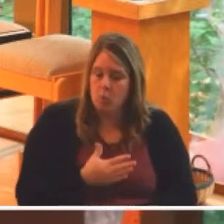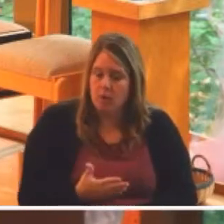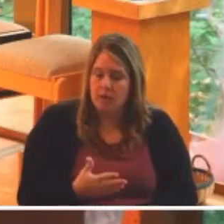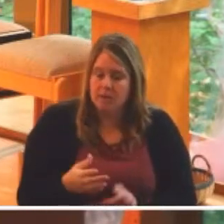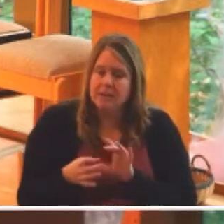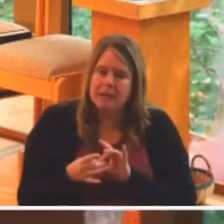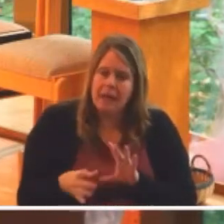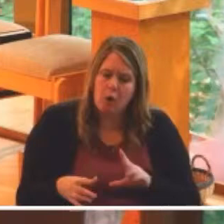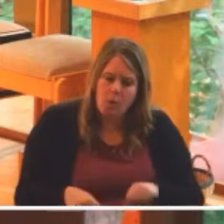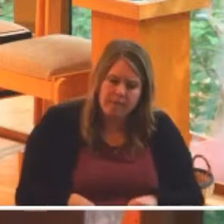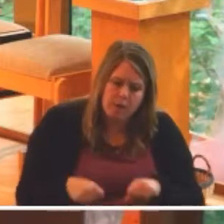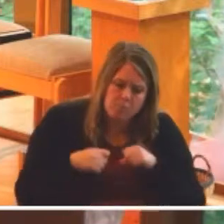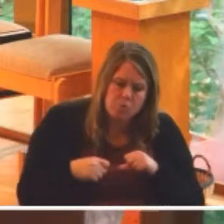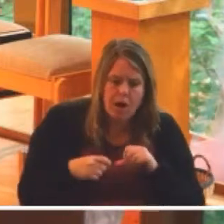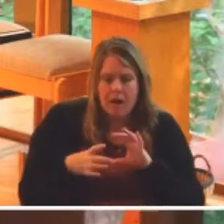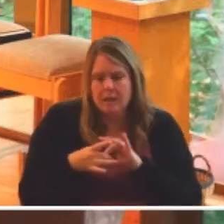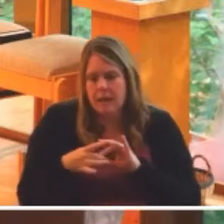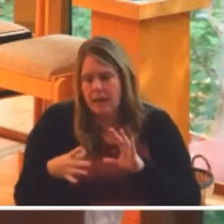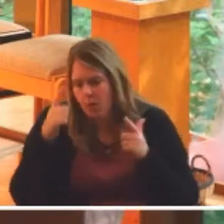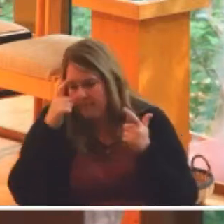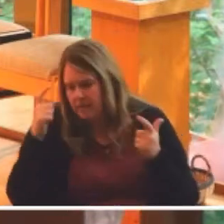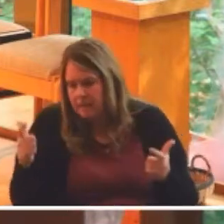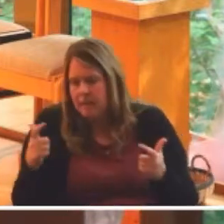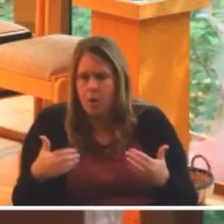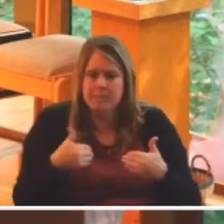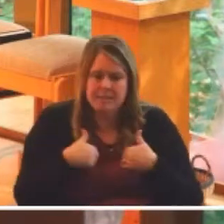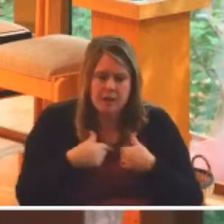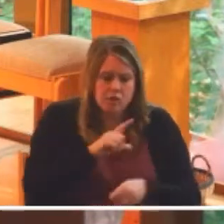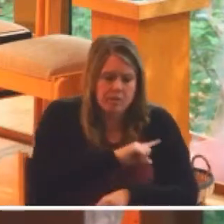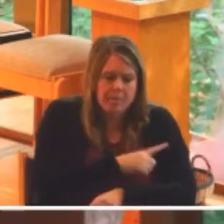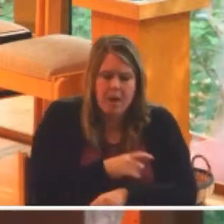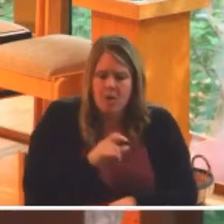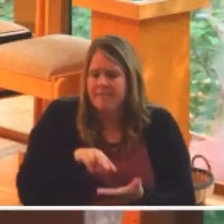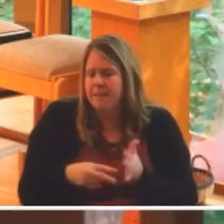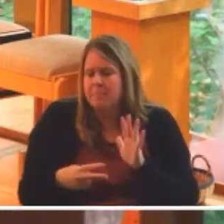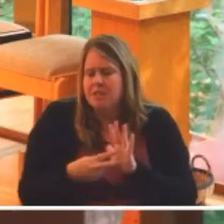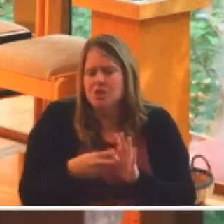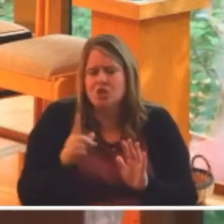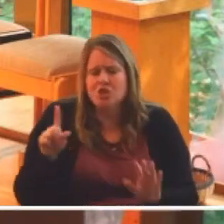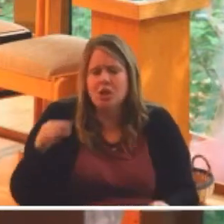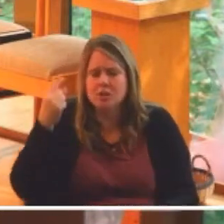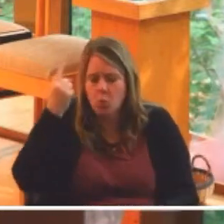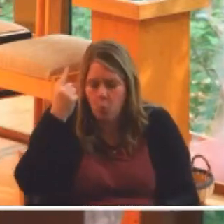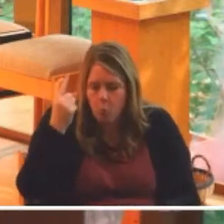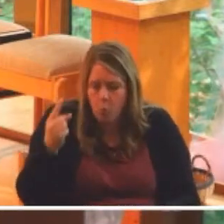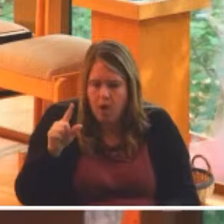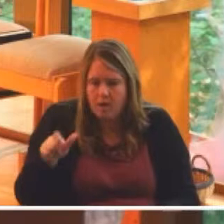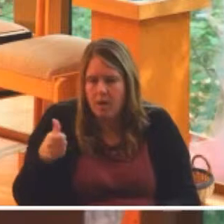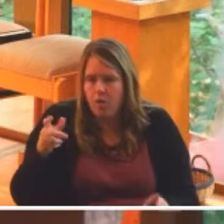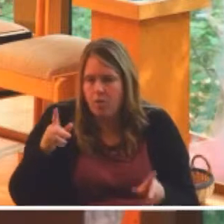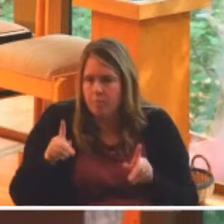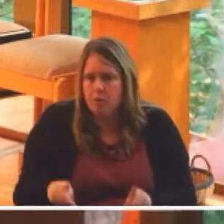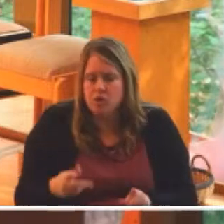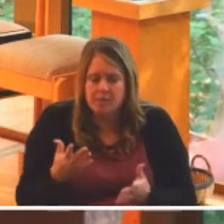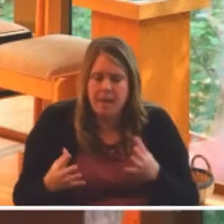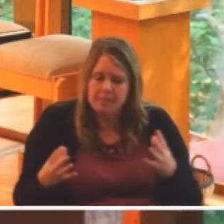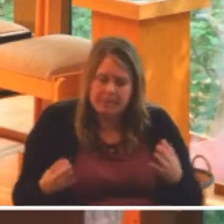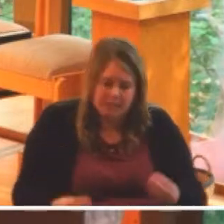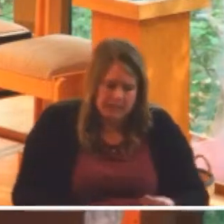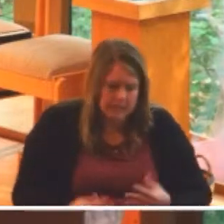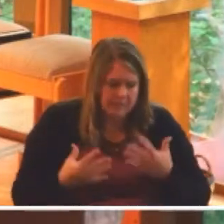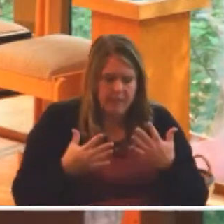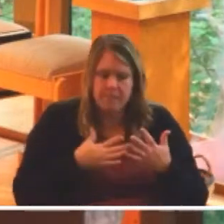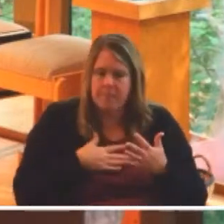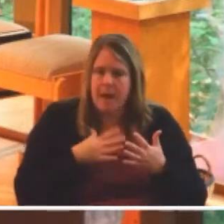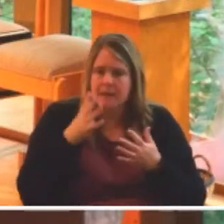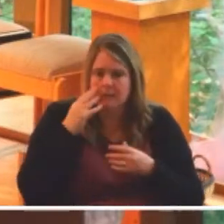pride, let go of ego, let go of possession and power if it means that even one other person might be lifted up and might experience a more